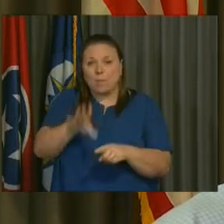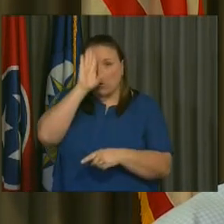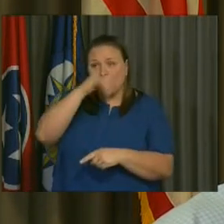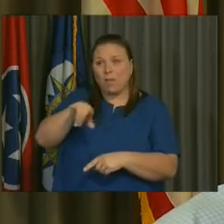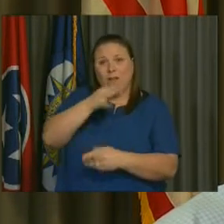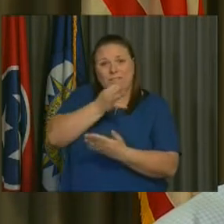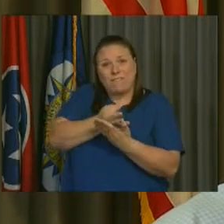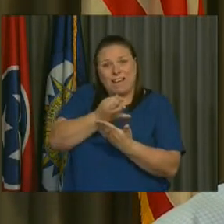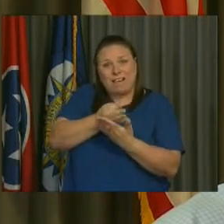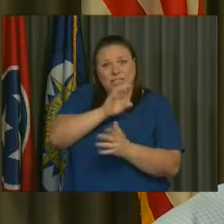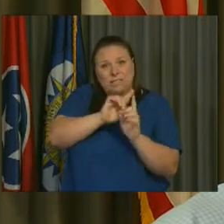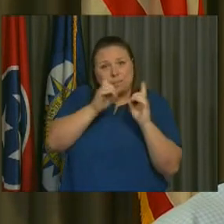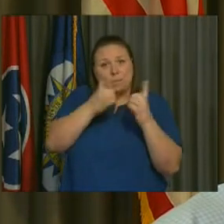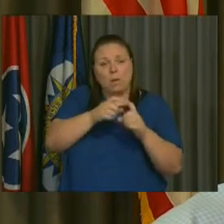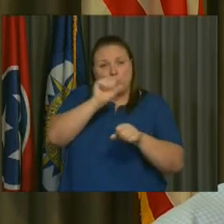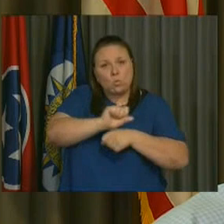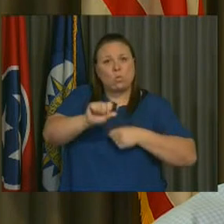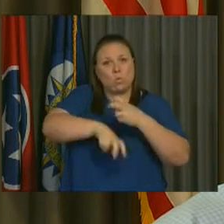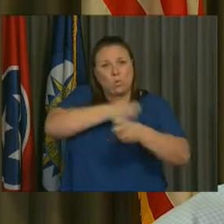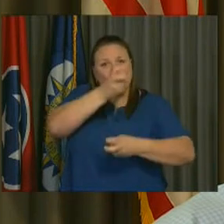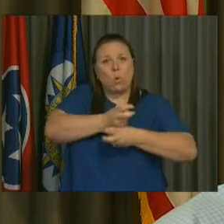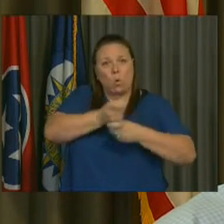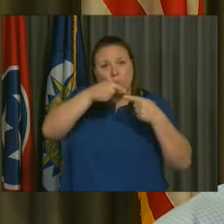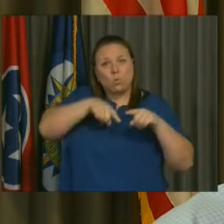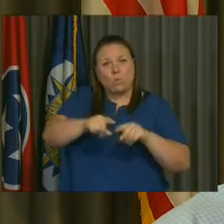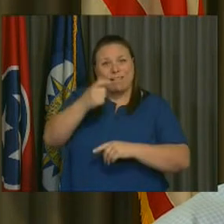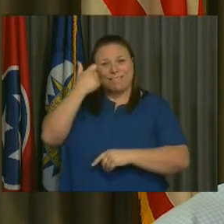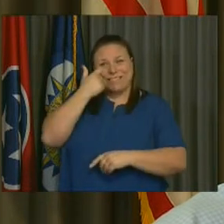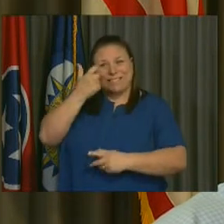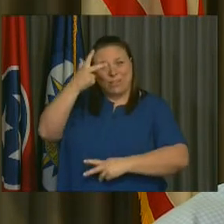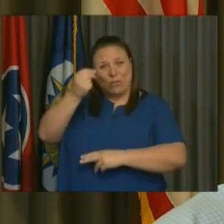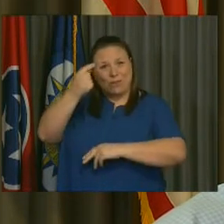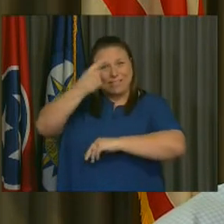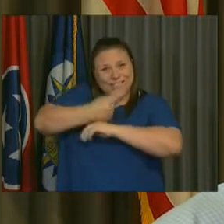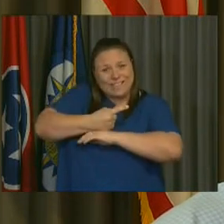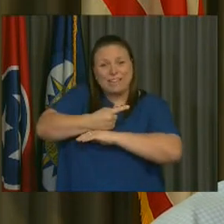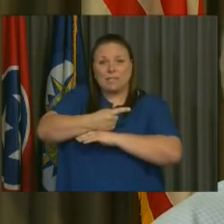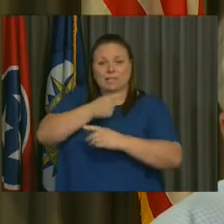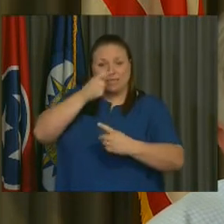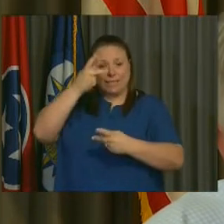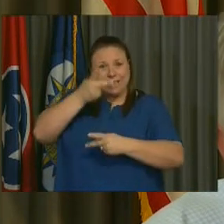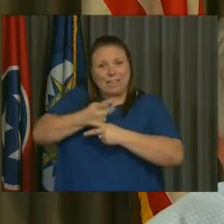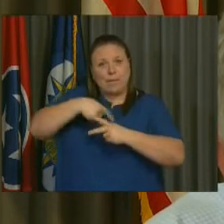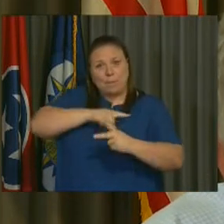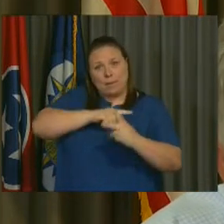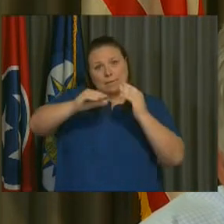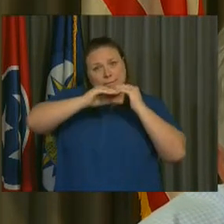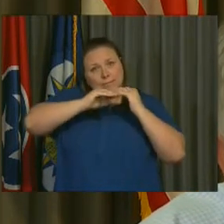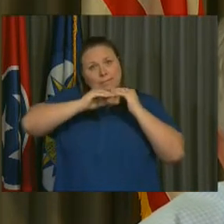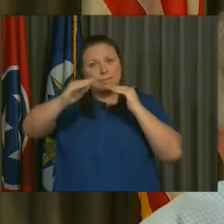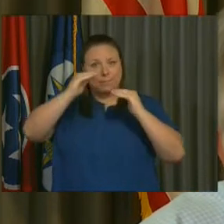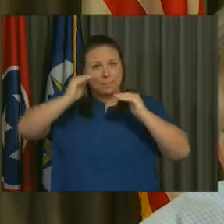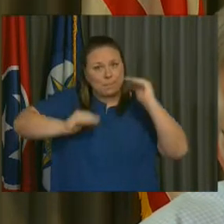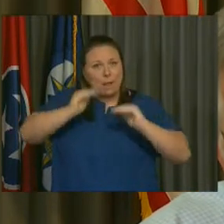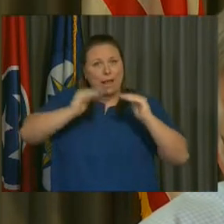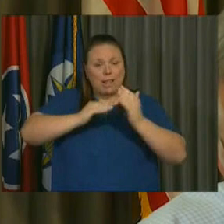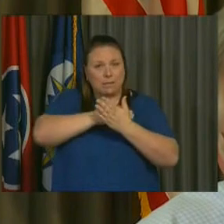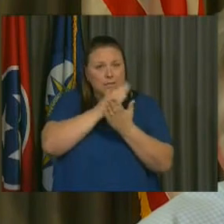finance department has had to put in during this last 30 days to get us a state of balance